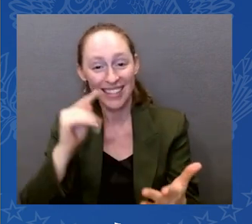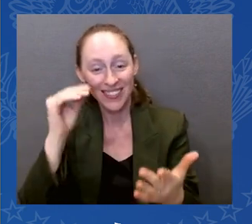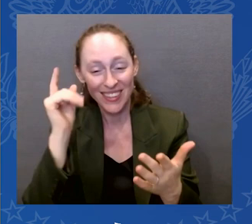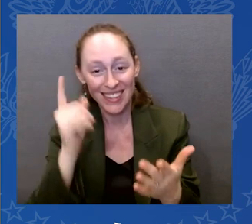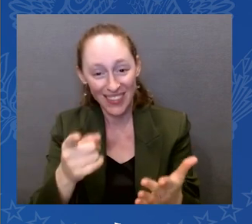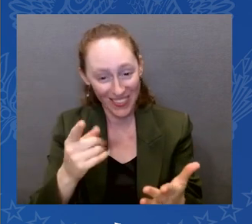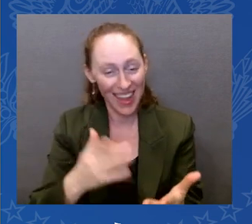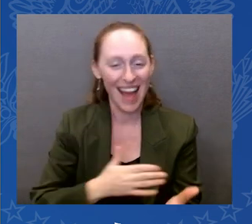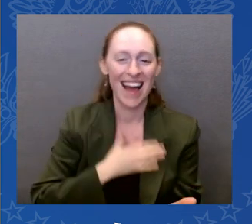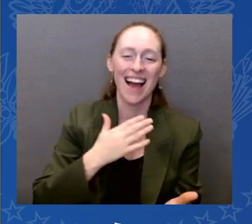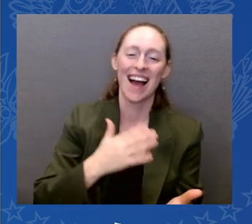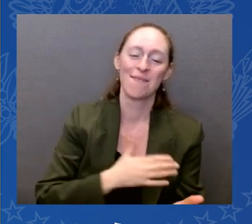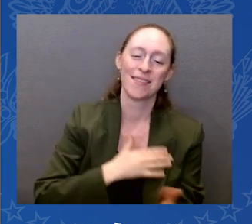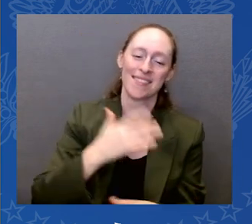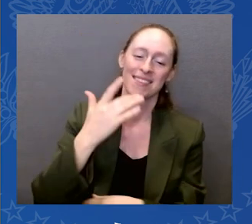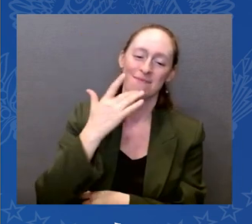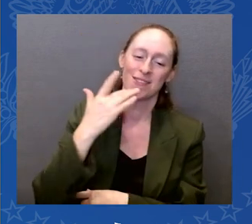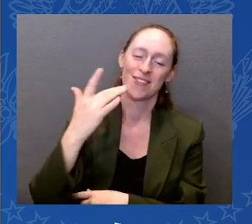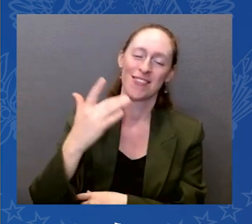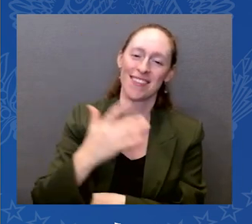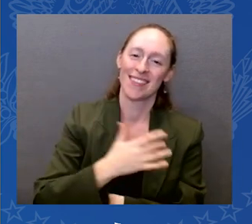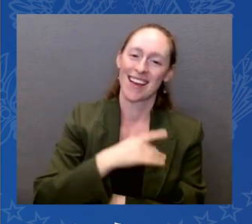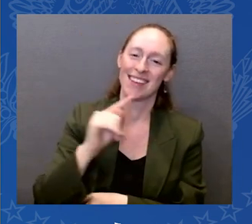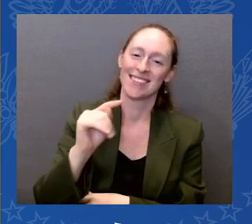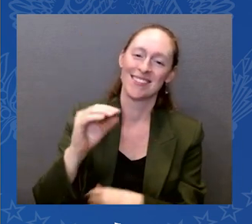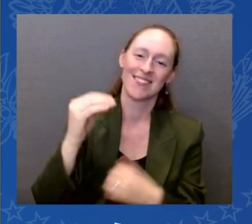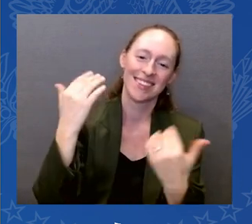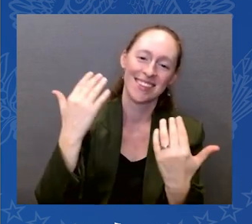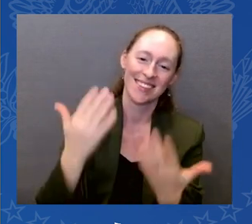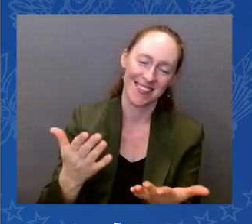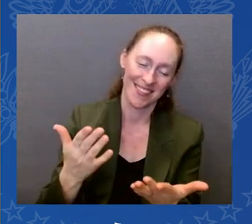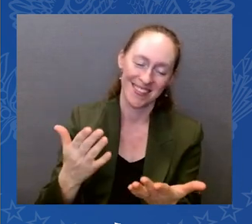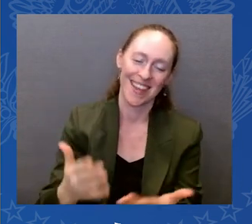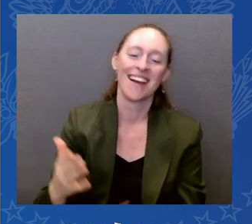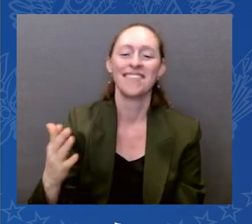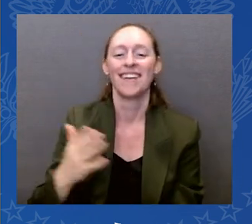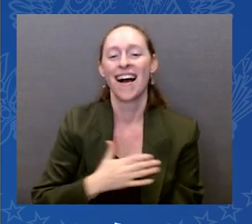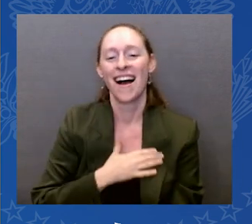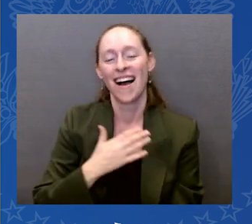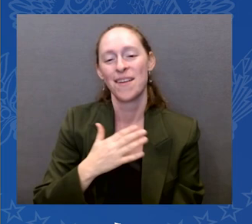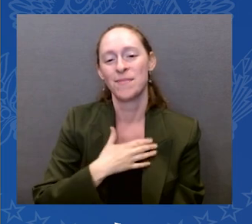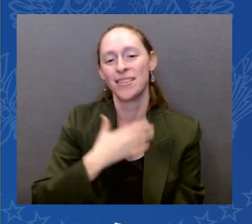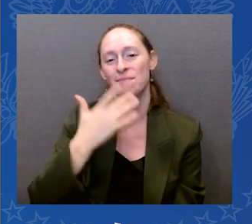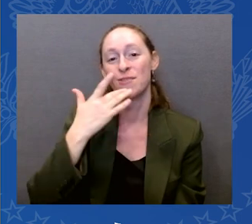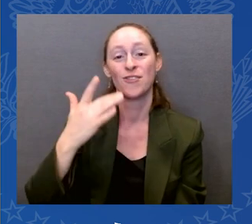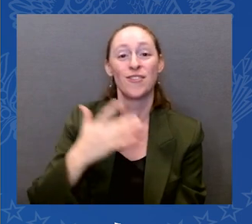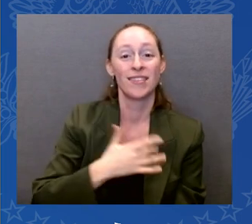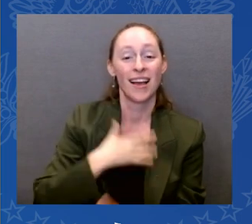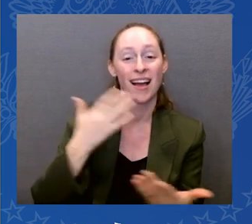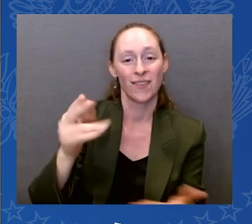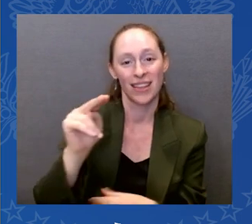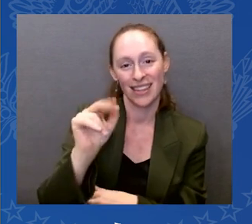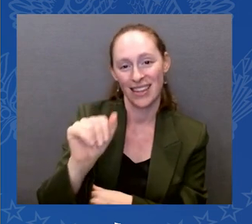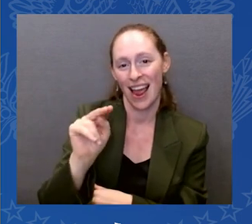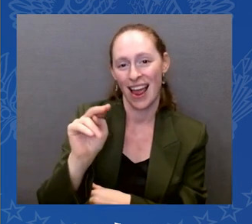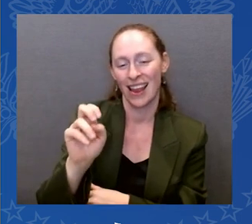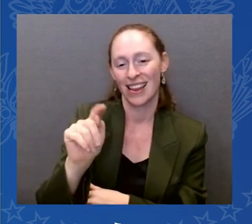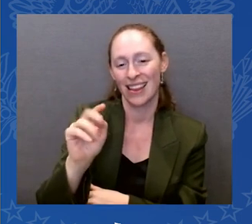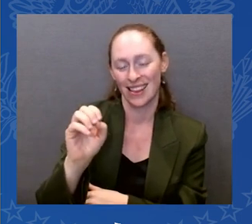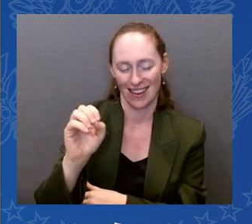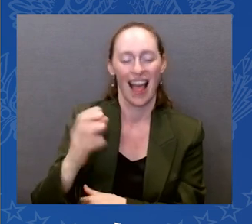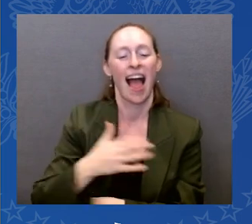to you. Happy birthday, Danette. Happy birthday to you.